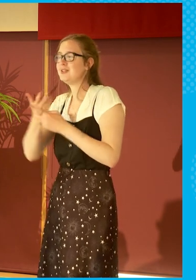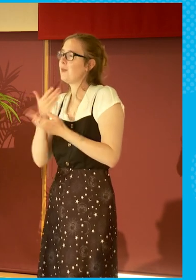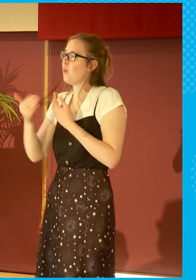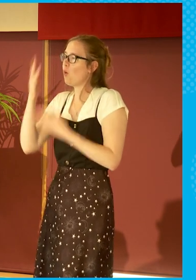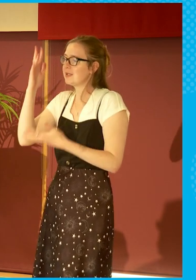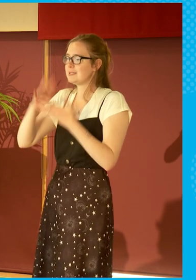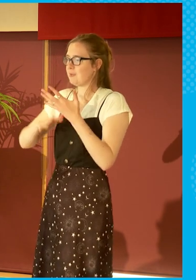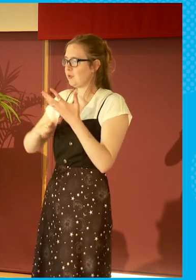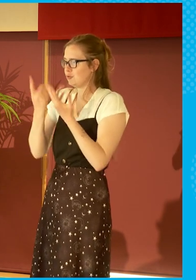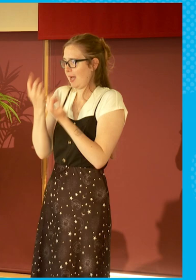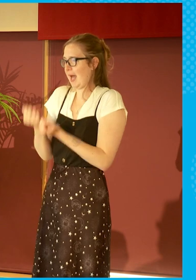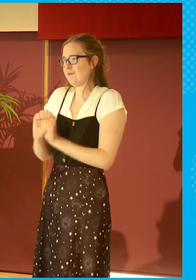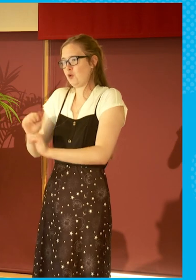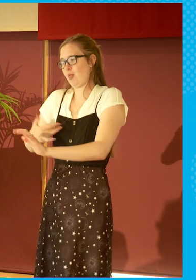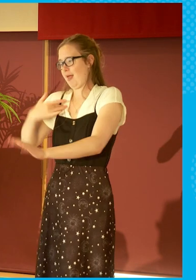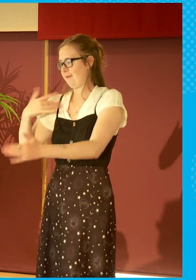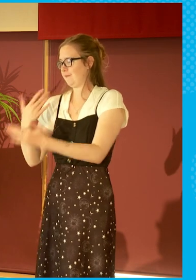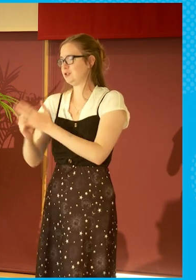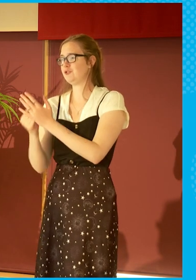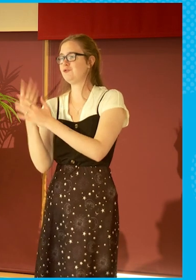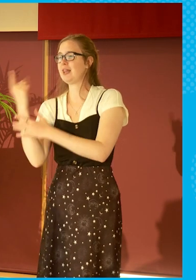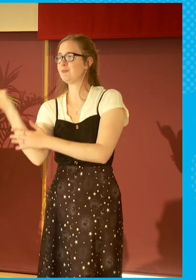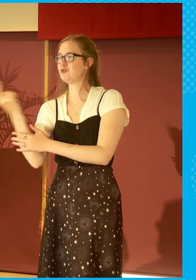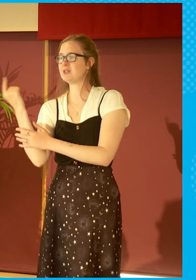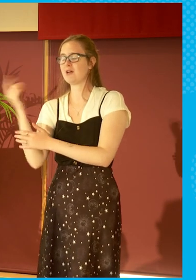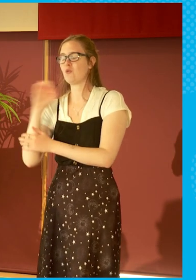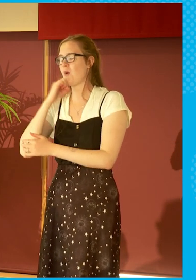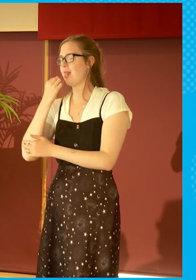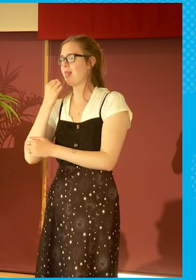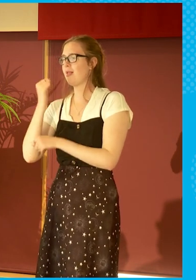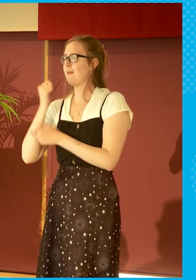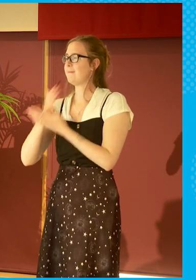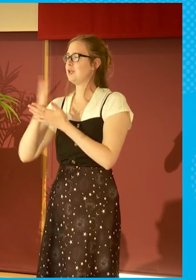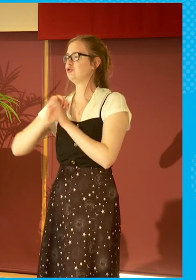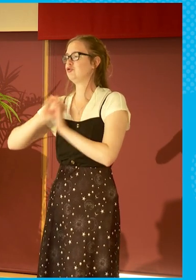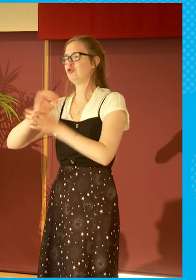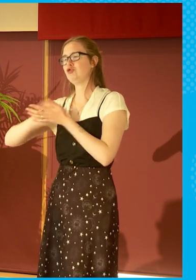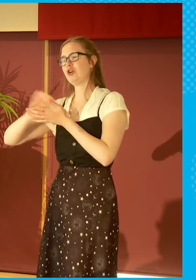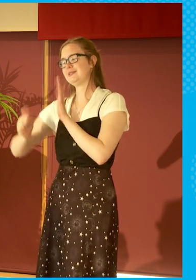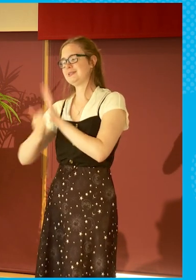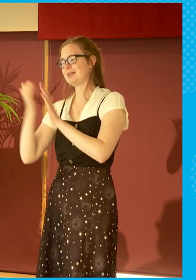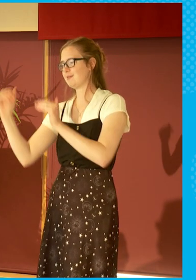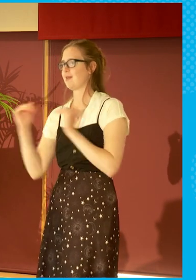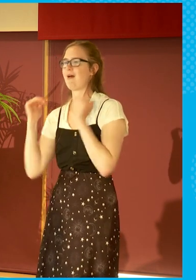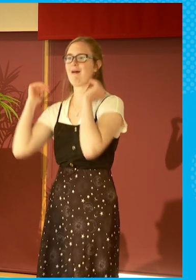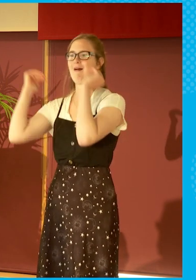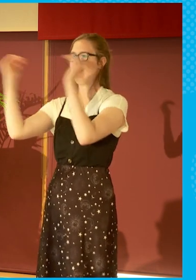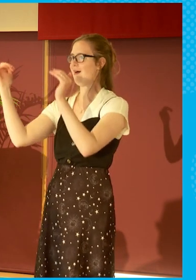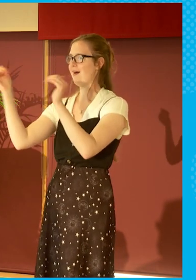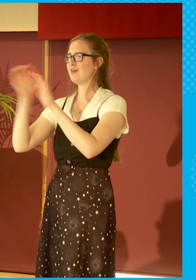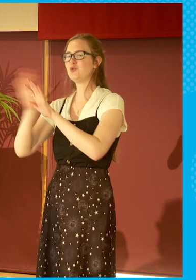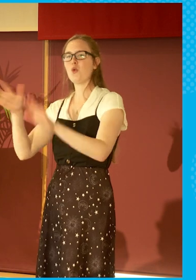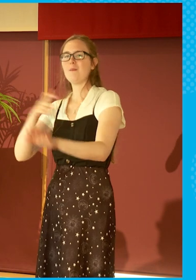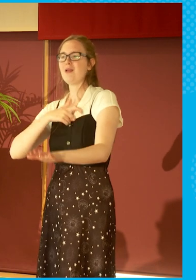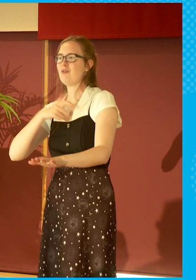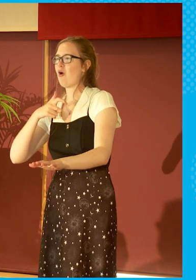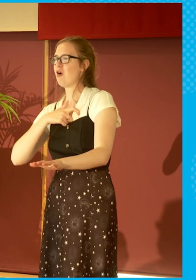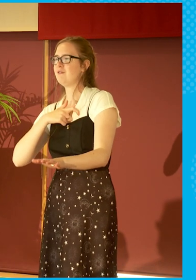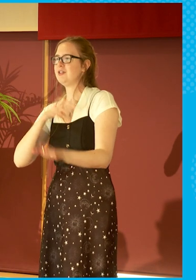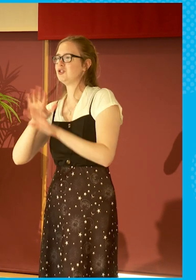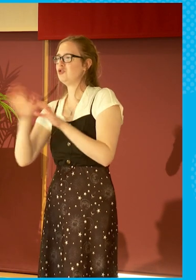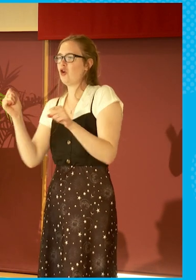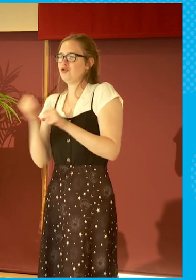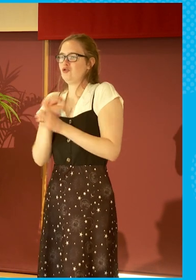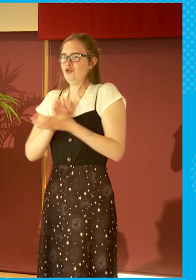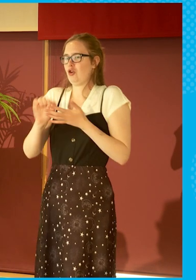that you can have and that you can develop in yourselves, I am sure will make you a better journalist. So don't be afraid to not do a